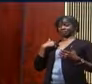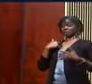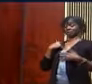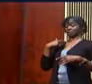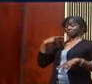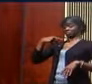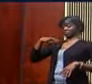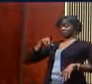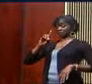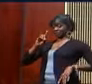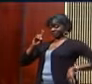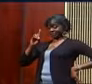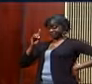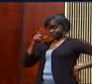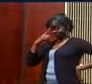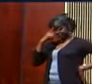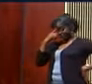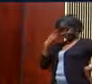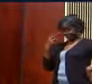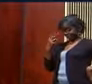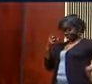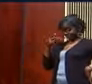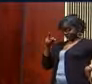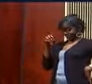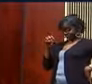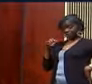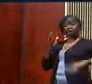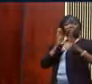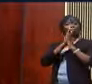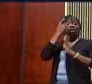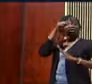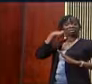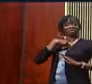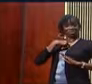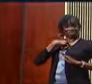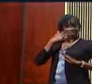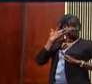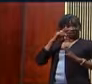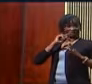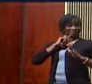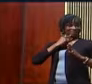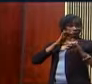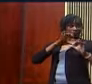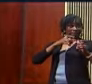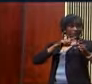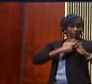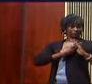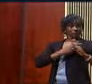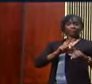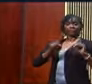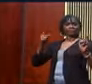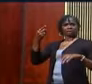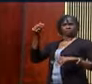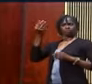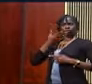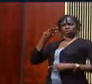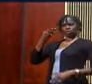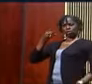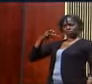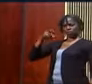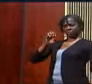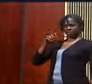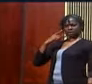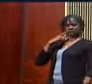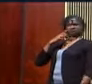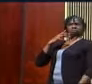PhD program and I got my intensive. It starts tomorrow. Y'all pray for your boy. Uh, but, but when he said your prayer hoped me, I had